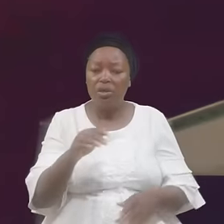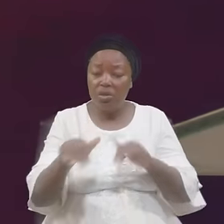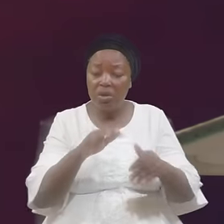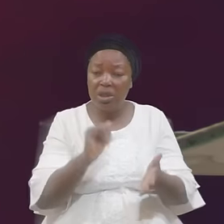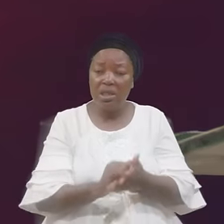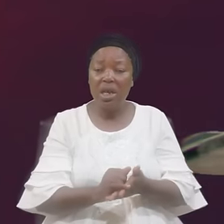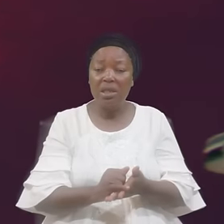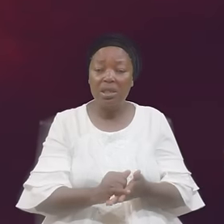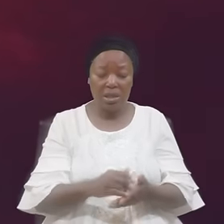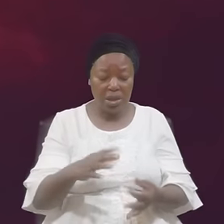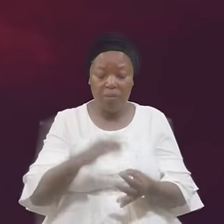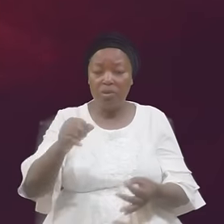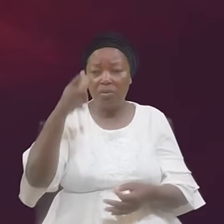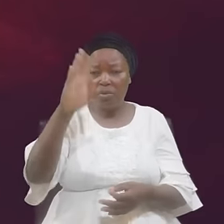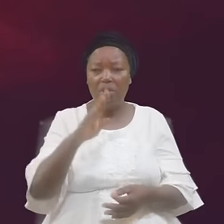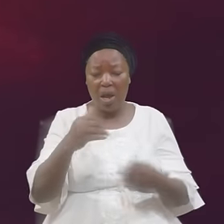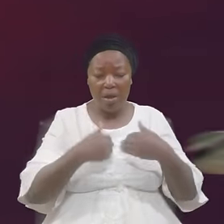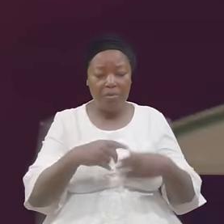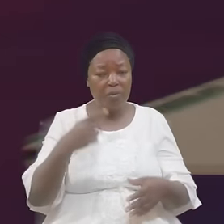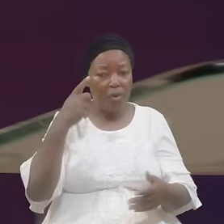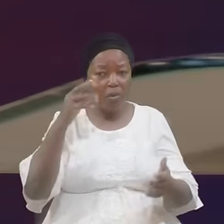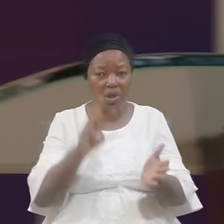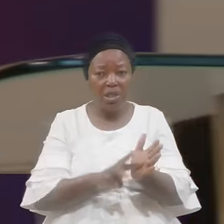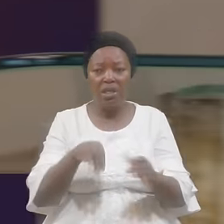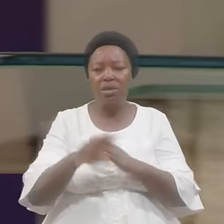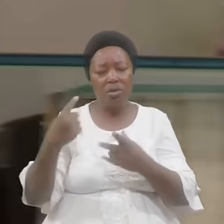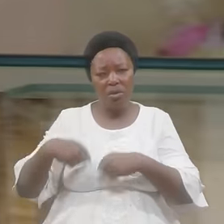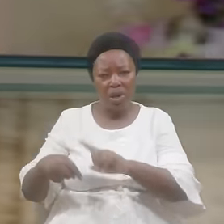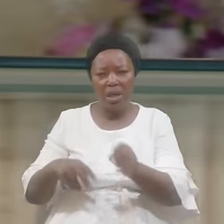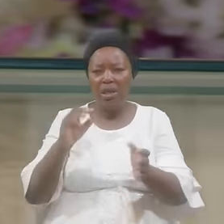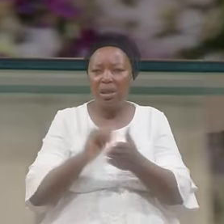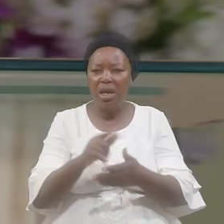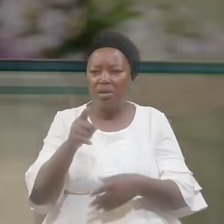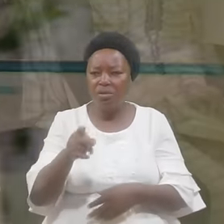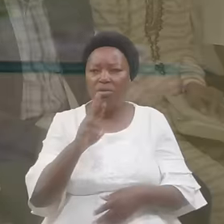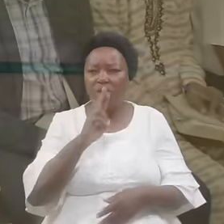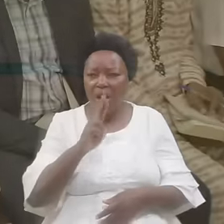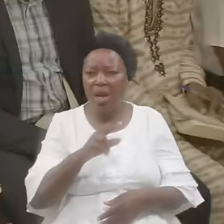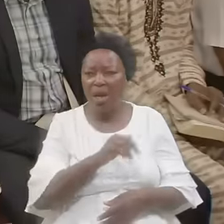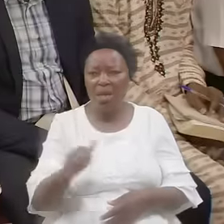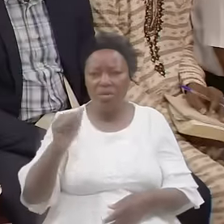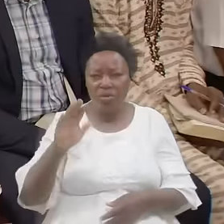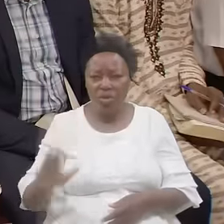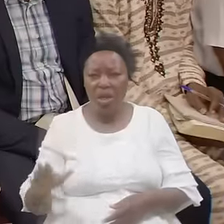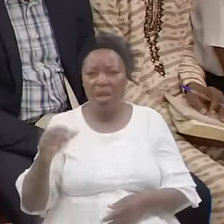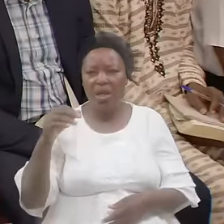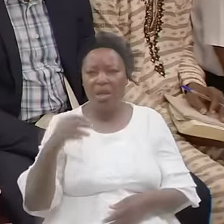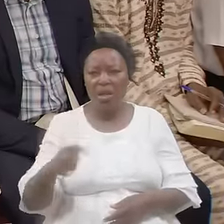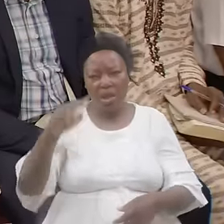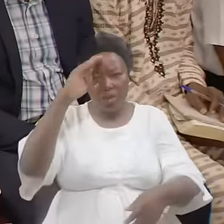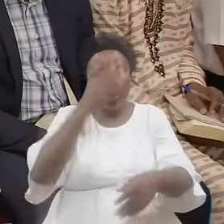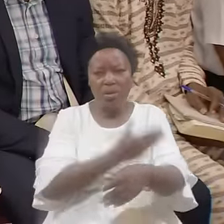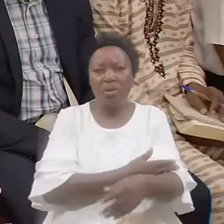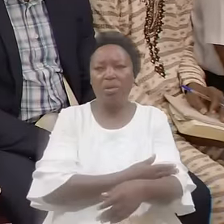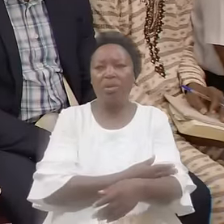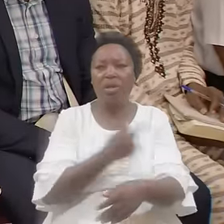Bear Witness In your Heart That you Are A child A son